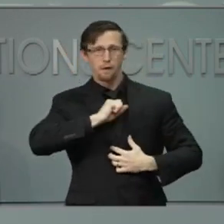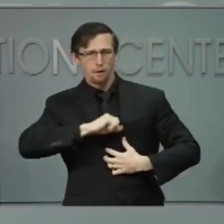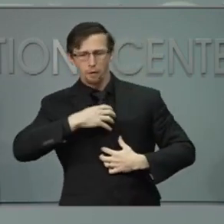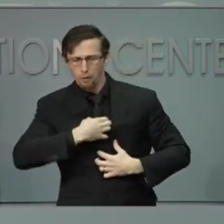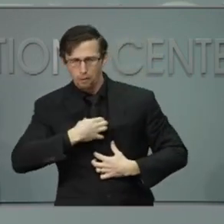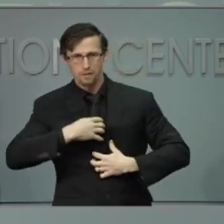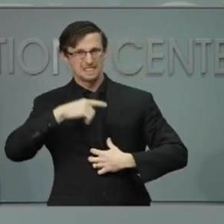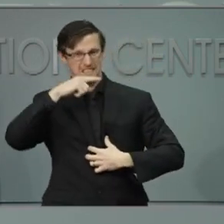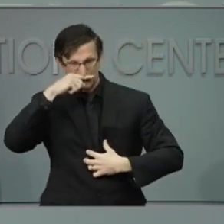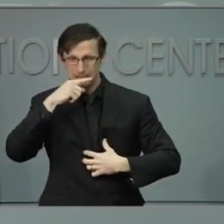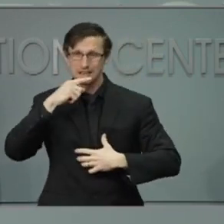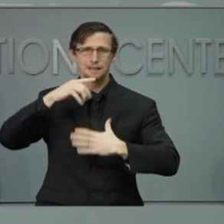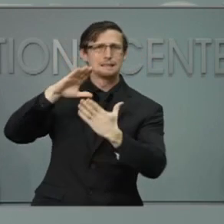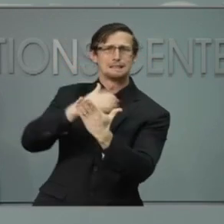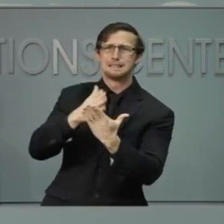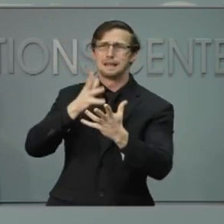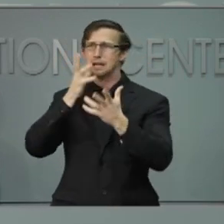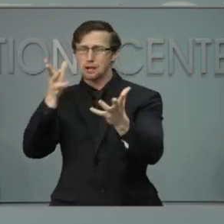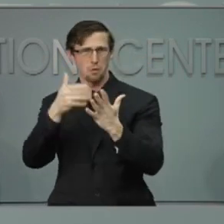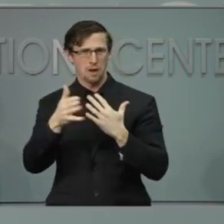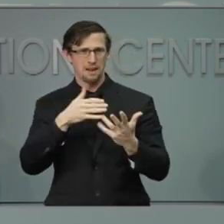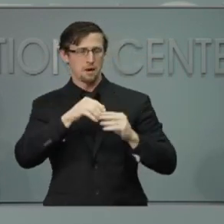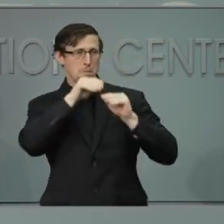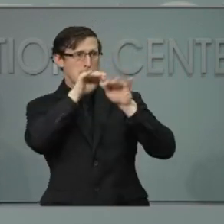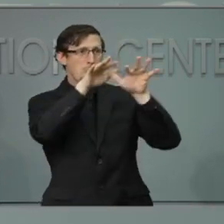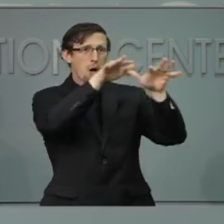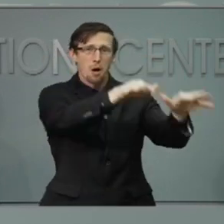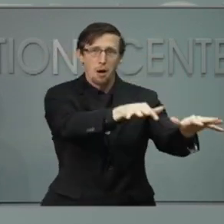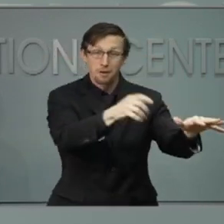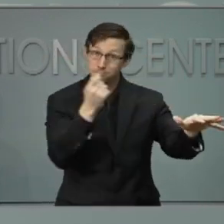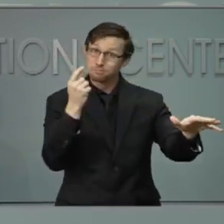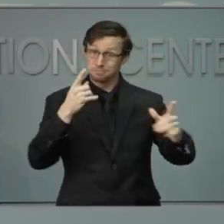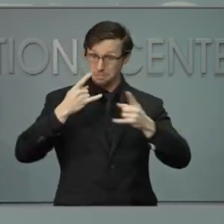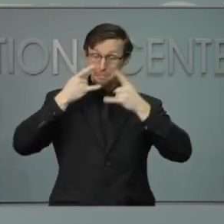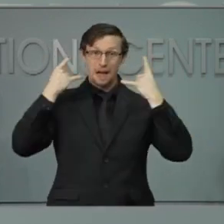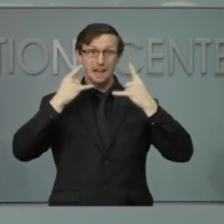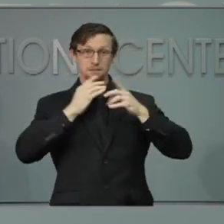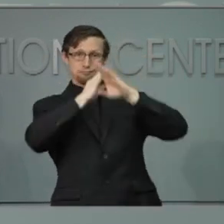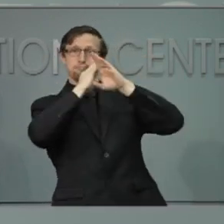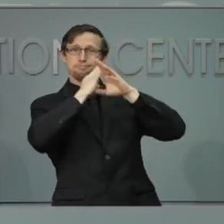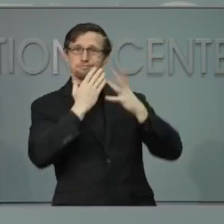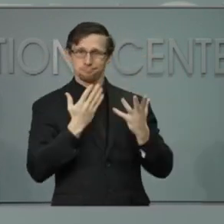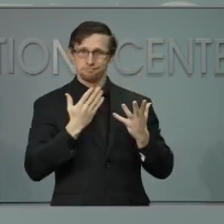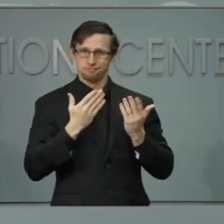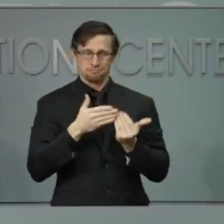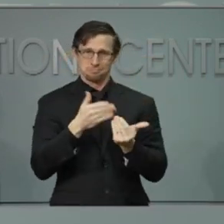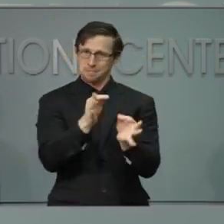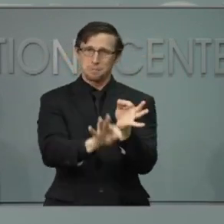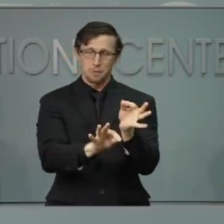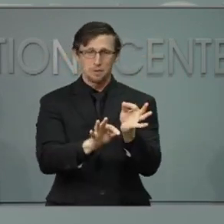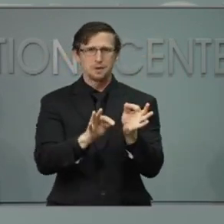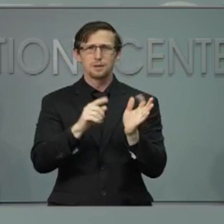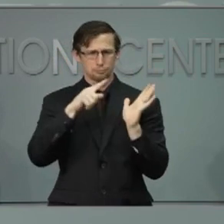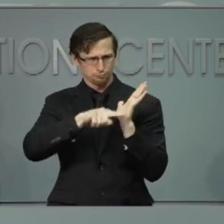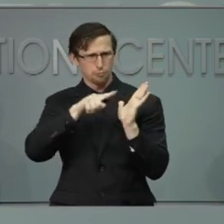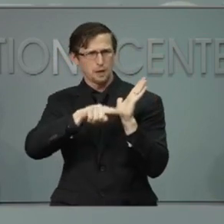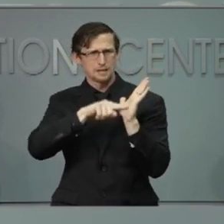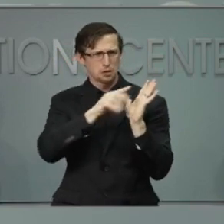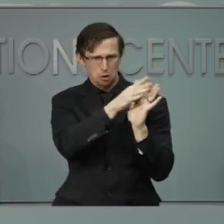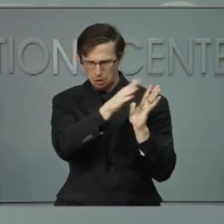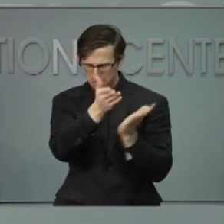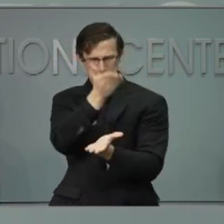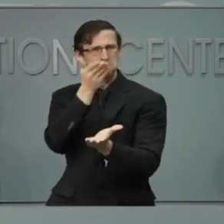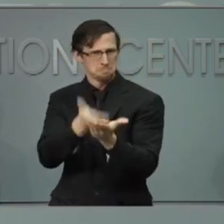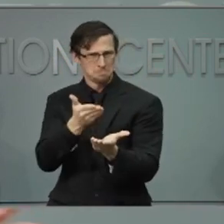sneeze, shout or sing. That's where the mask comes in. It's a barrier. Studies show masks reduce the